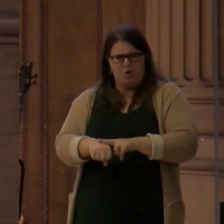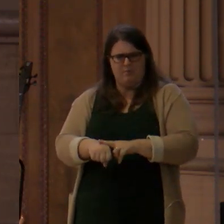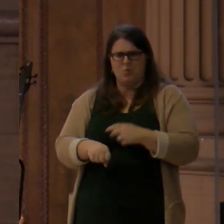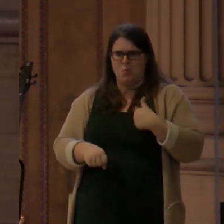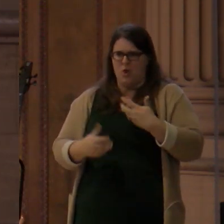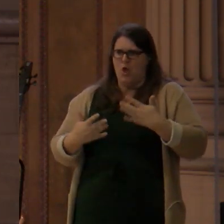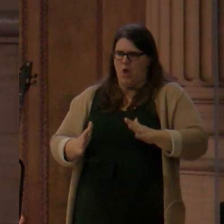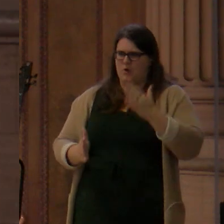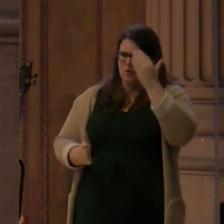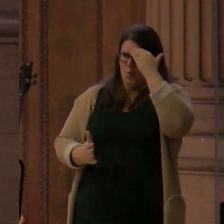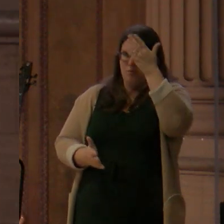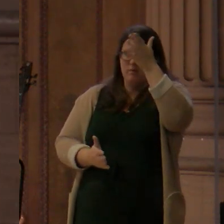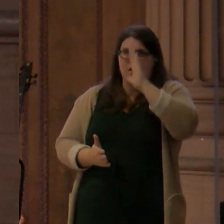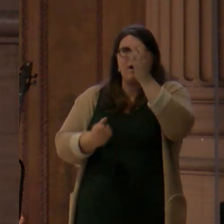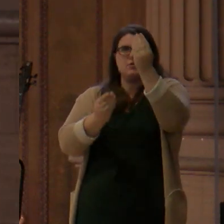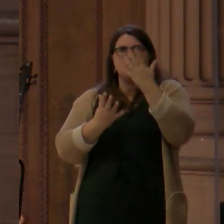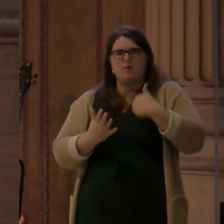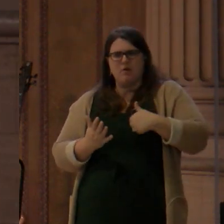it. We should be prepared to endure.